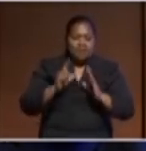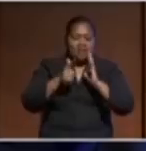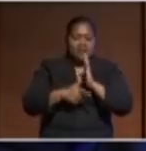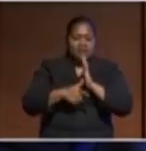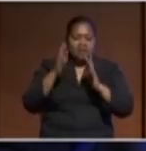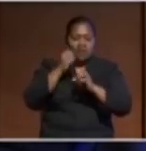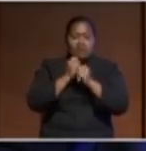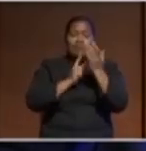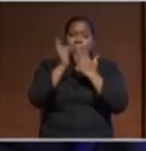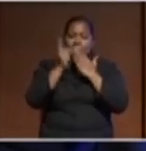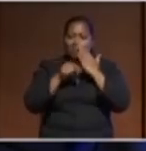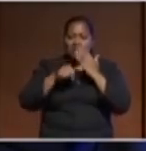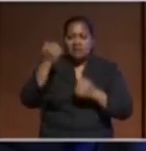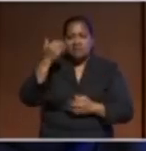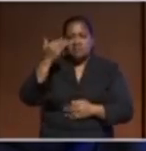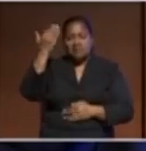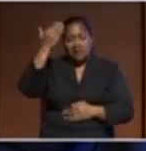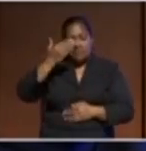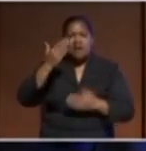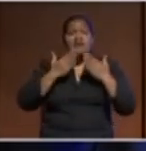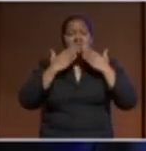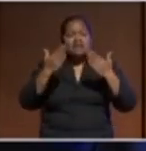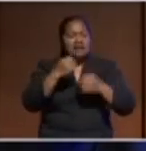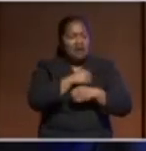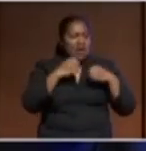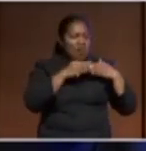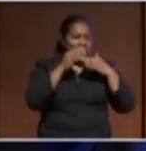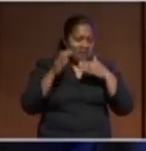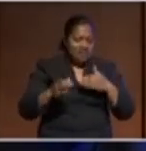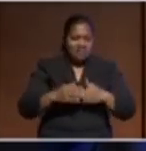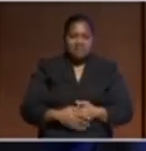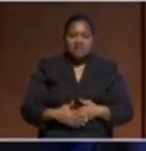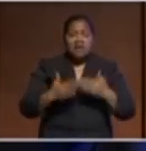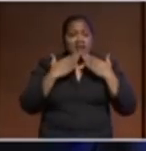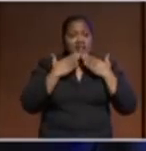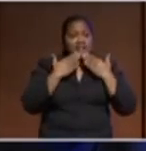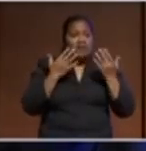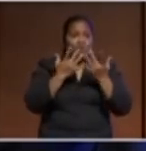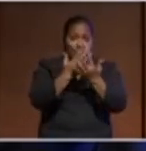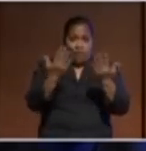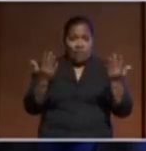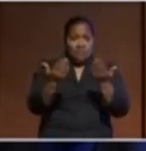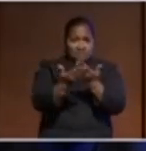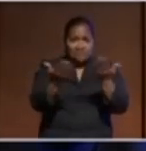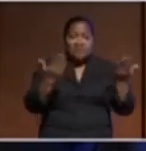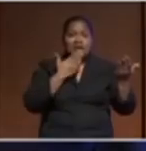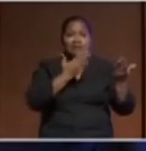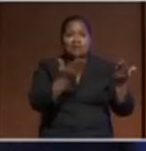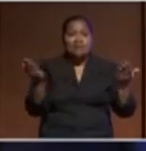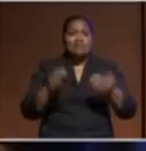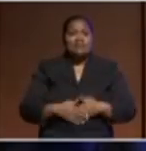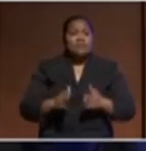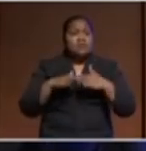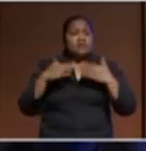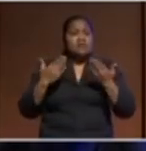this so thank our leaders most sincerely and I thank you audience as well and I will hand over now to